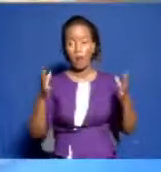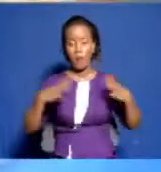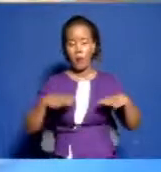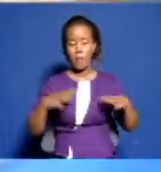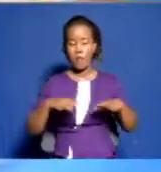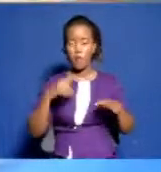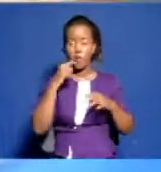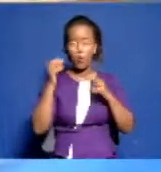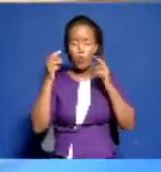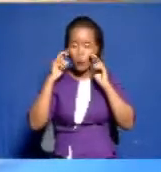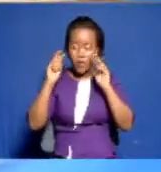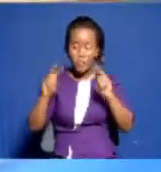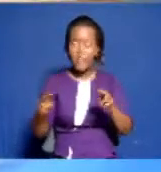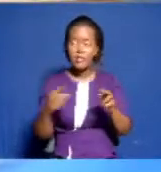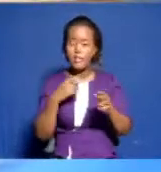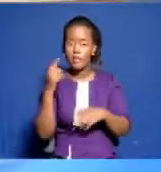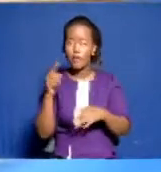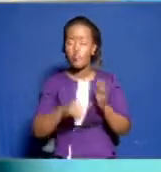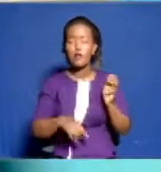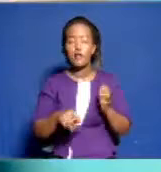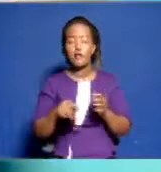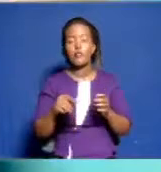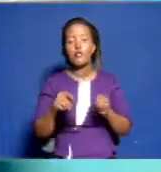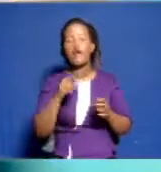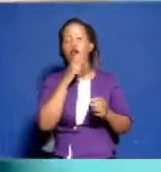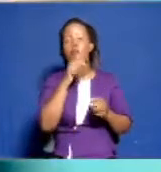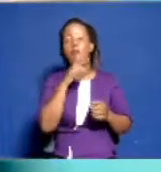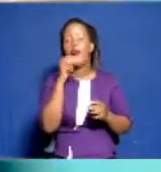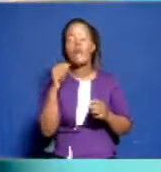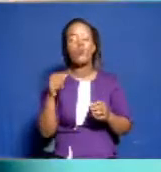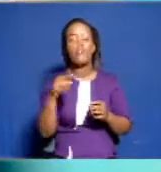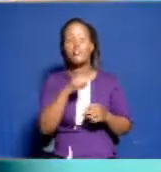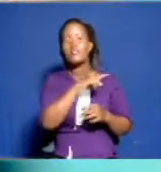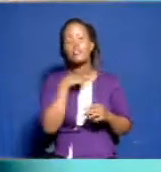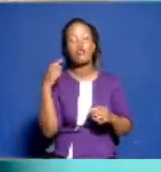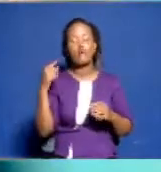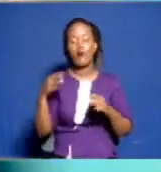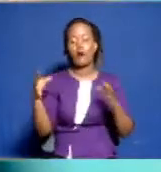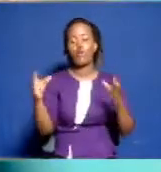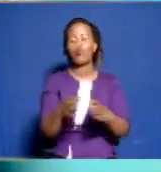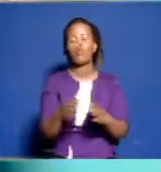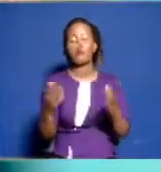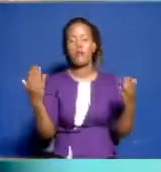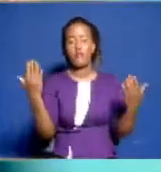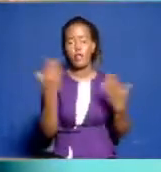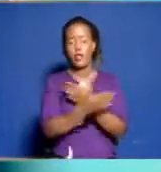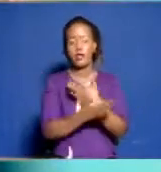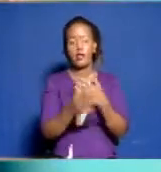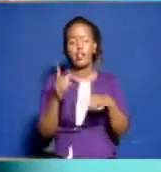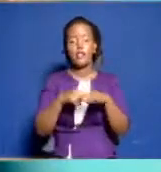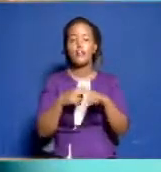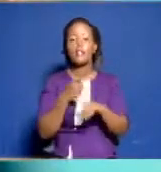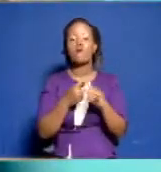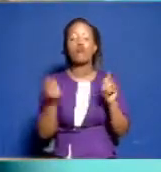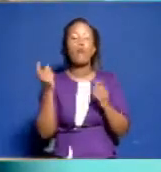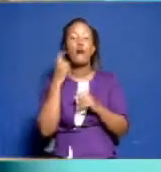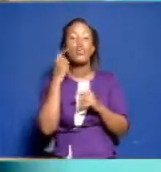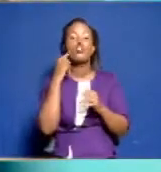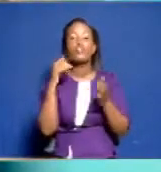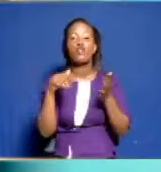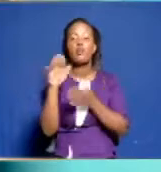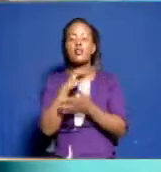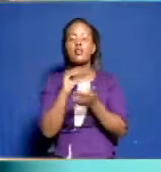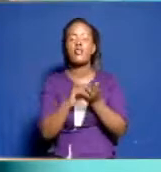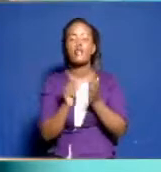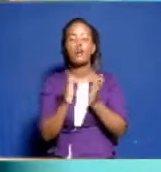eyewitnesses, the deceased was attacked by a known assailant at night while coming from a local shopping center with